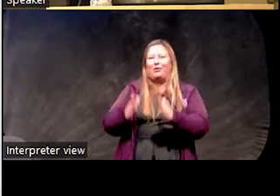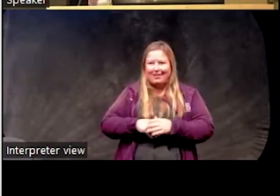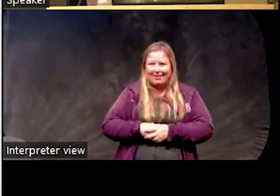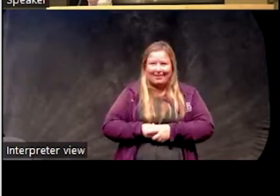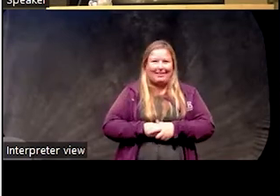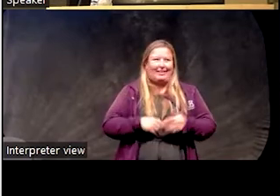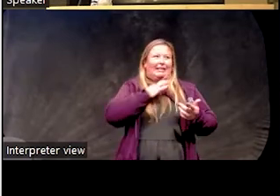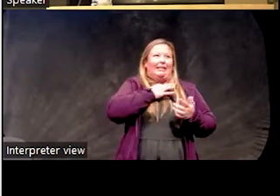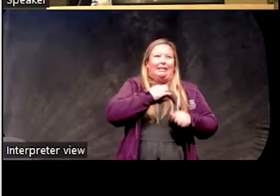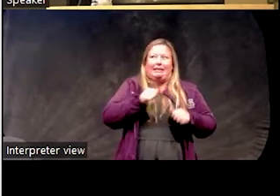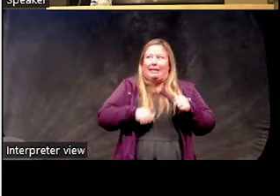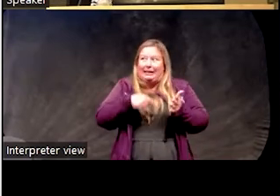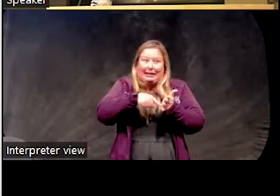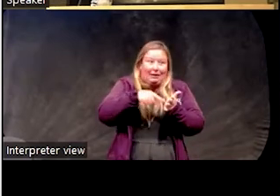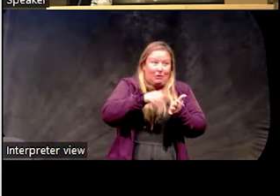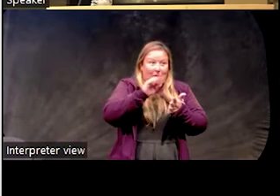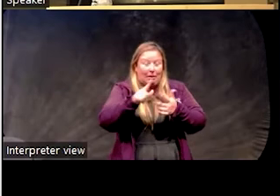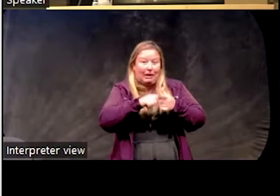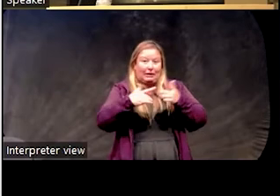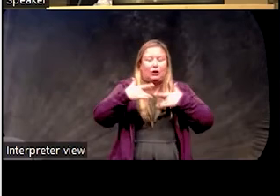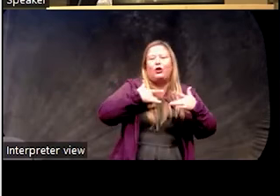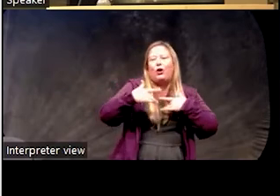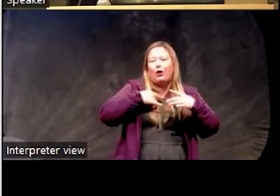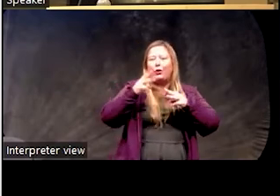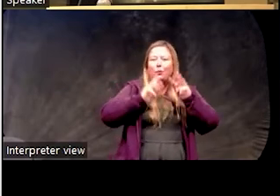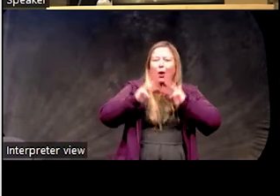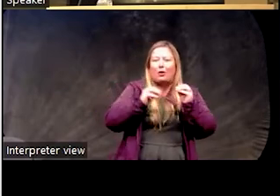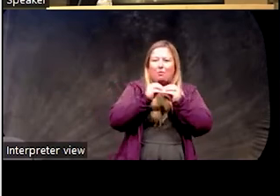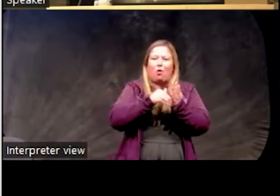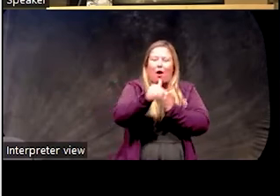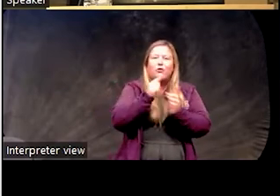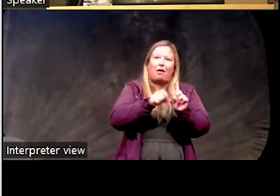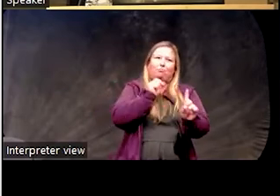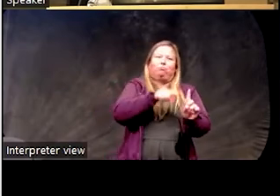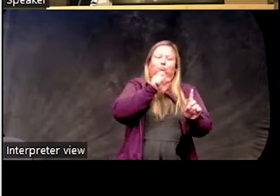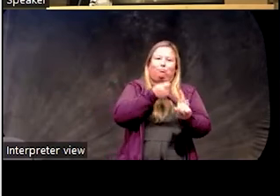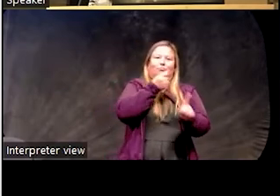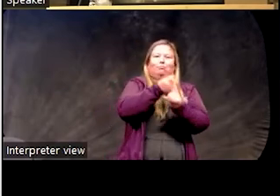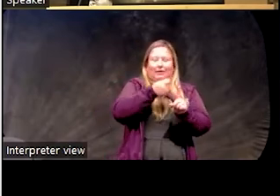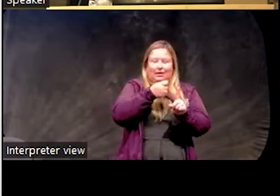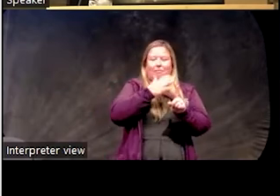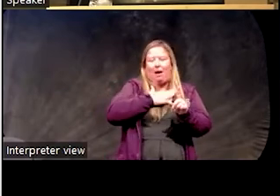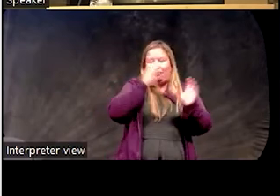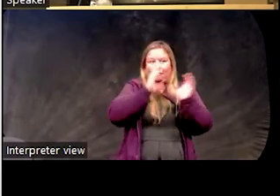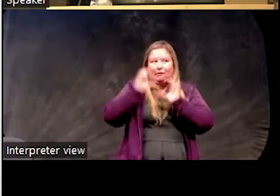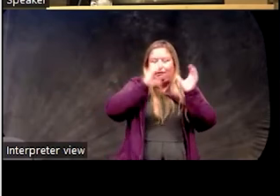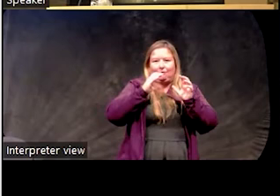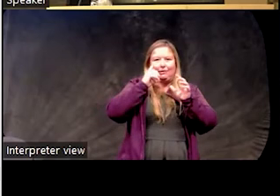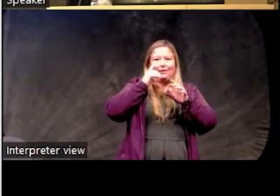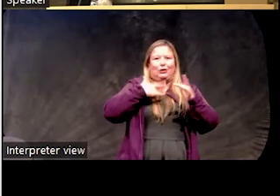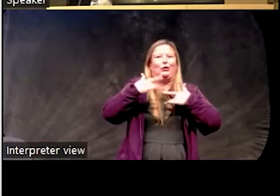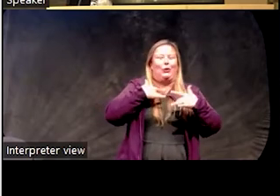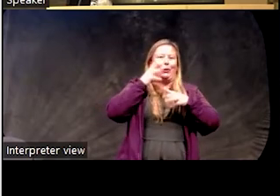You're wondering, am I going to be able to make that mortgage payment each month? These are the types of things that can trigger acute insomnia. Those are